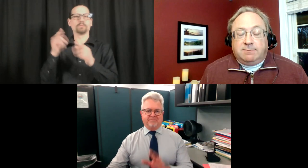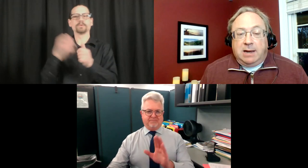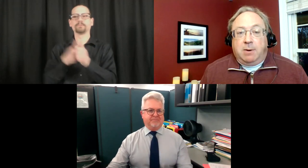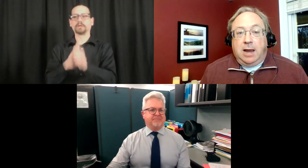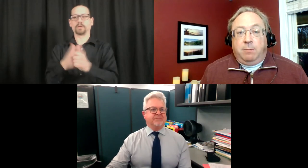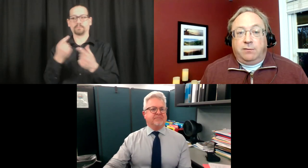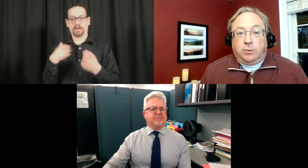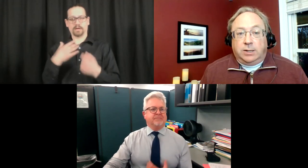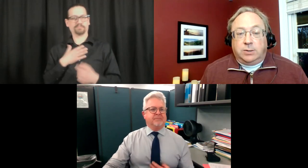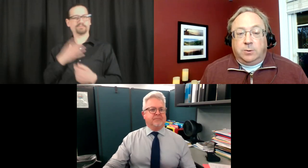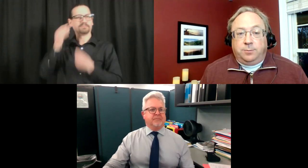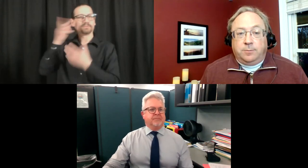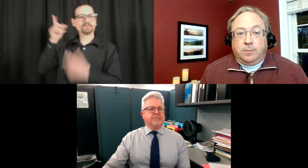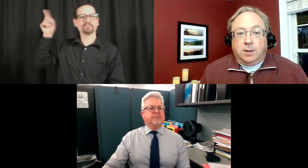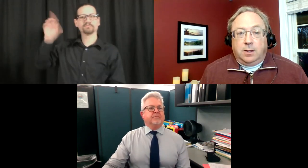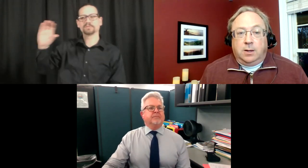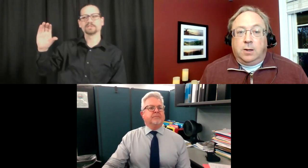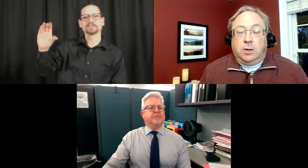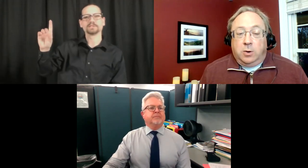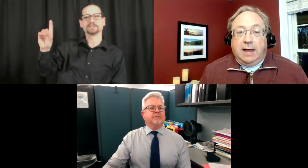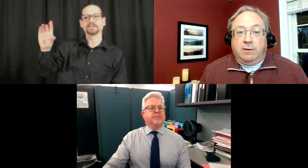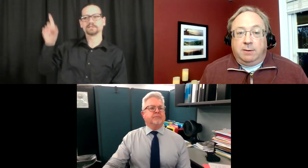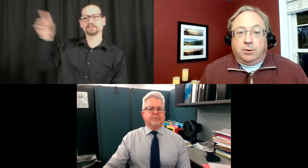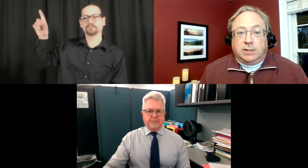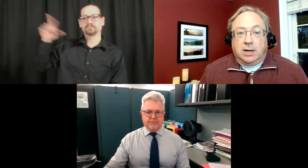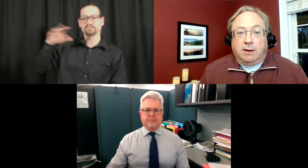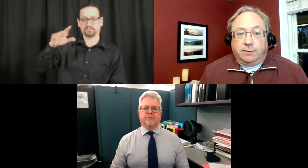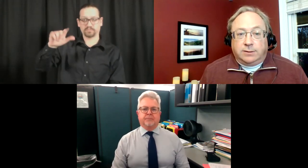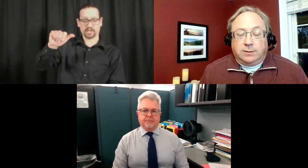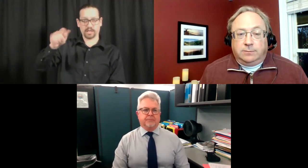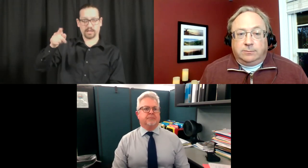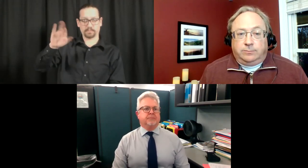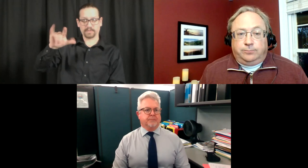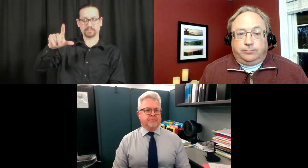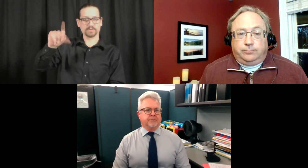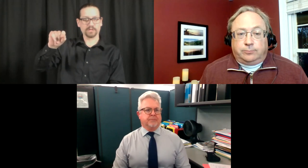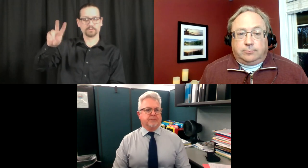i expect by april of 22 you could have an in-person conference